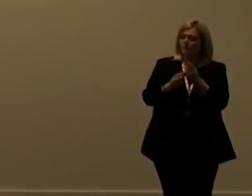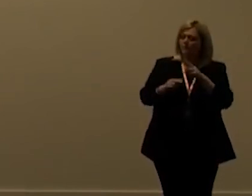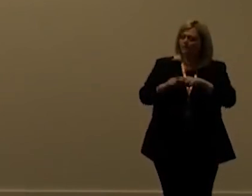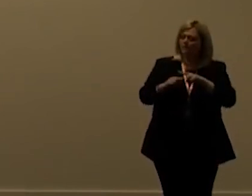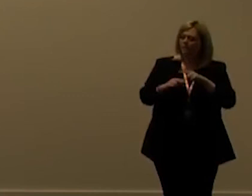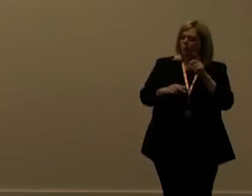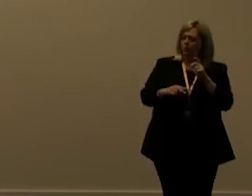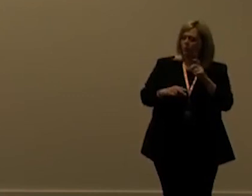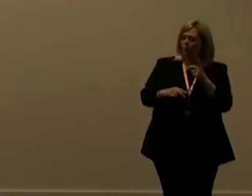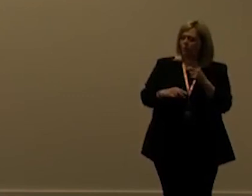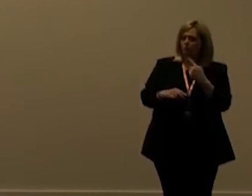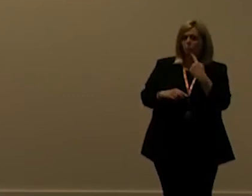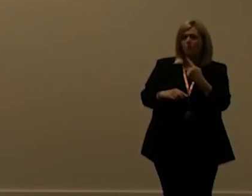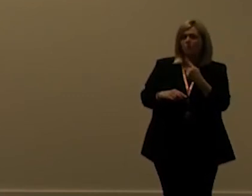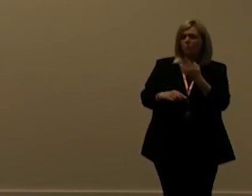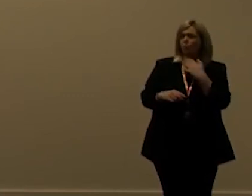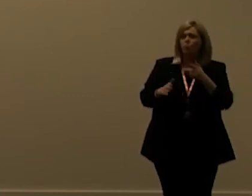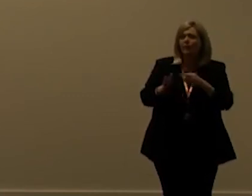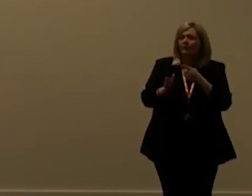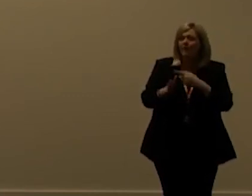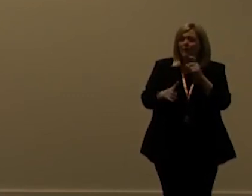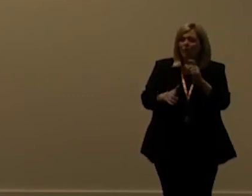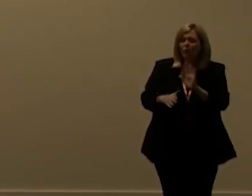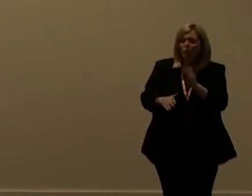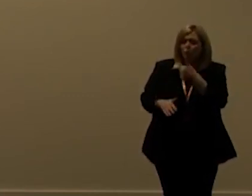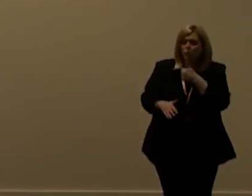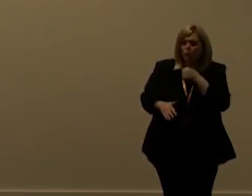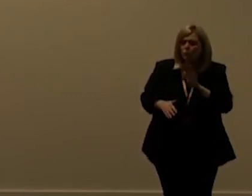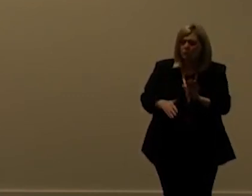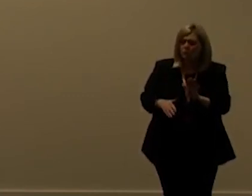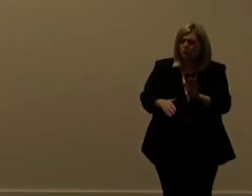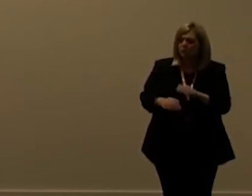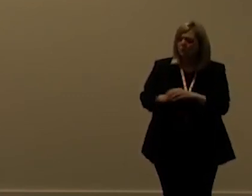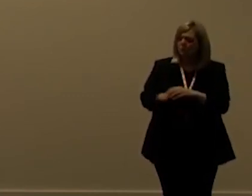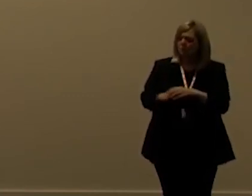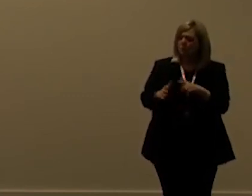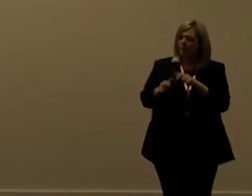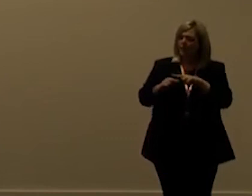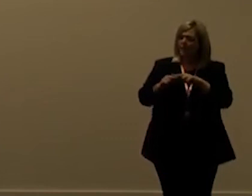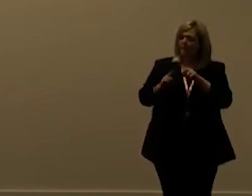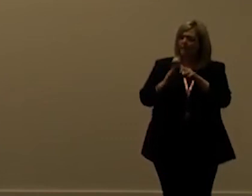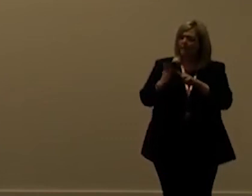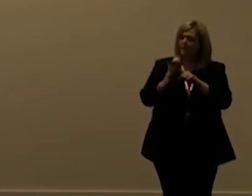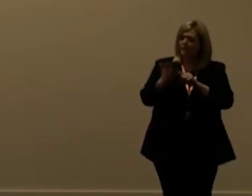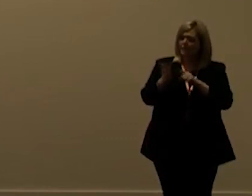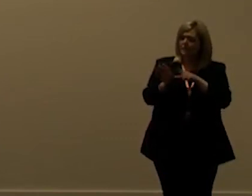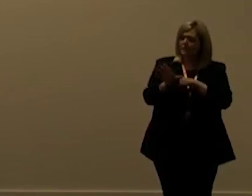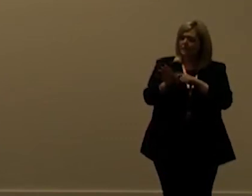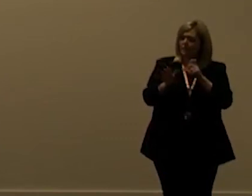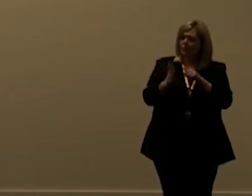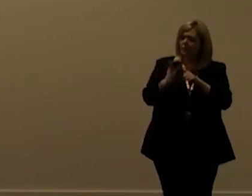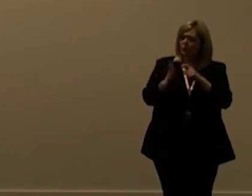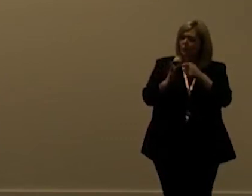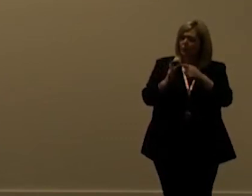tell it don't use the affinity cookie affinity cookies may is the way that the network load balancer is set up in